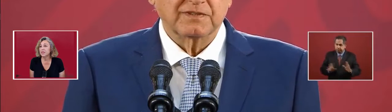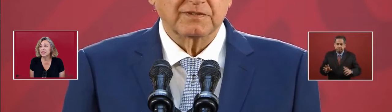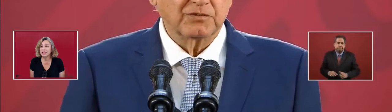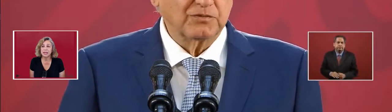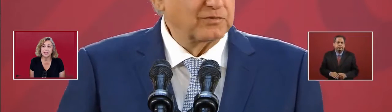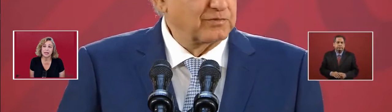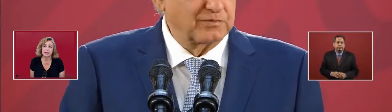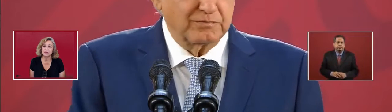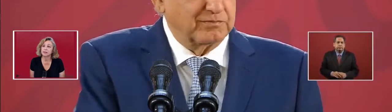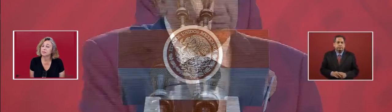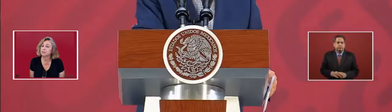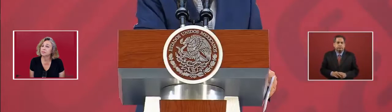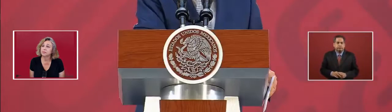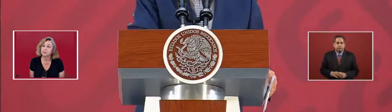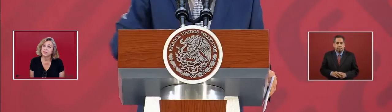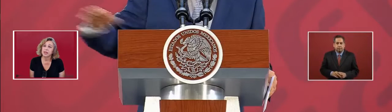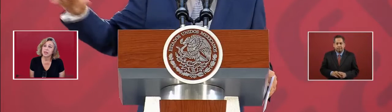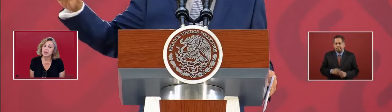The stealing.